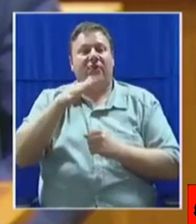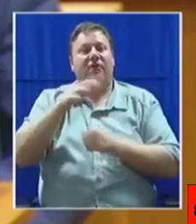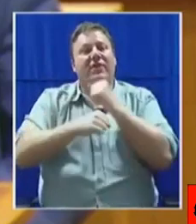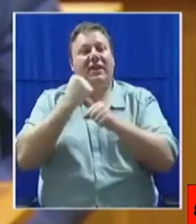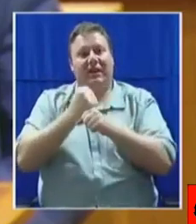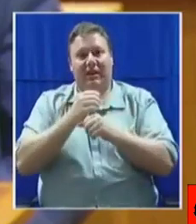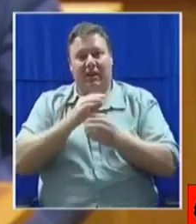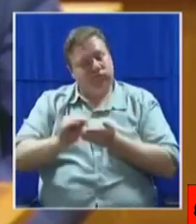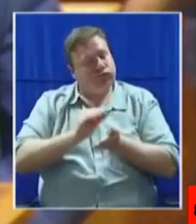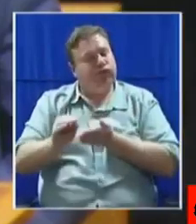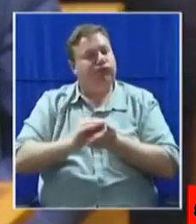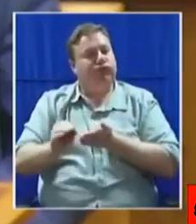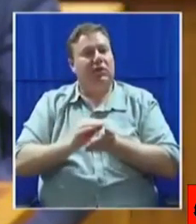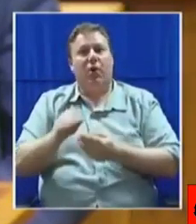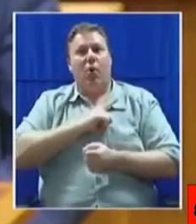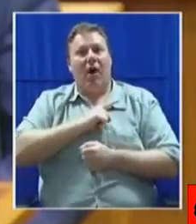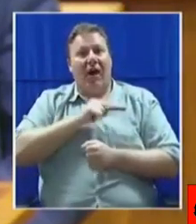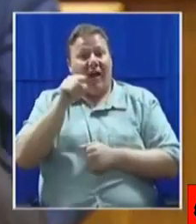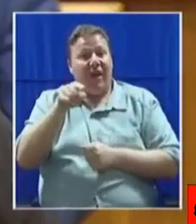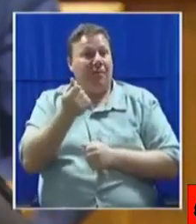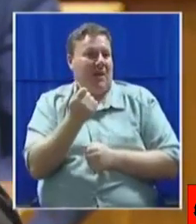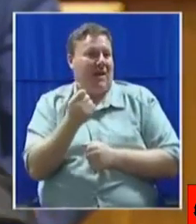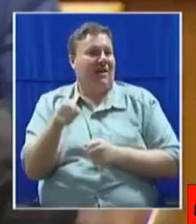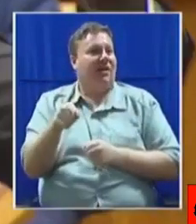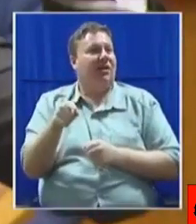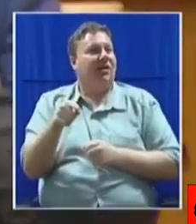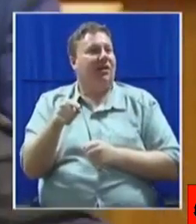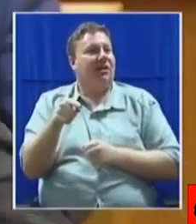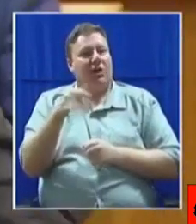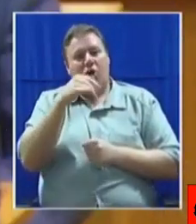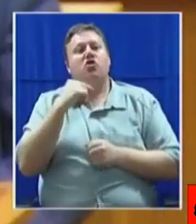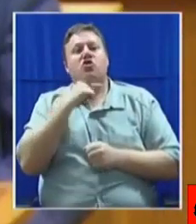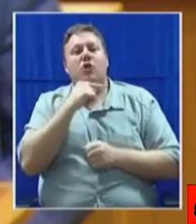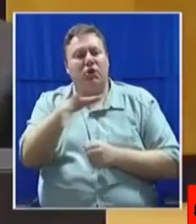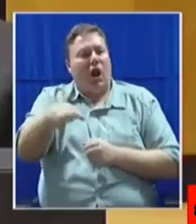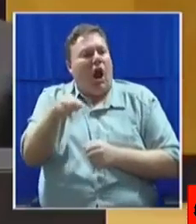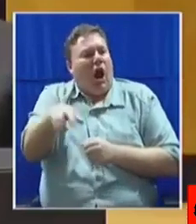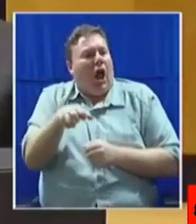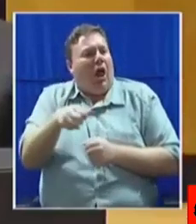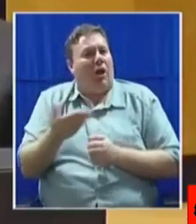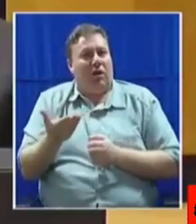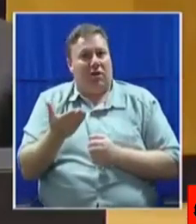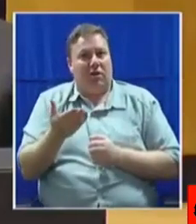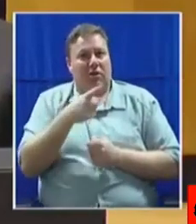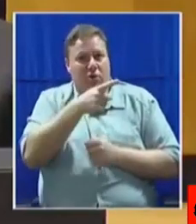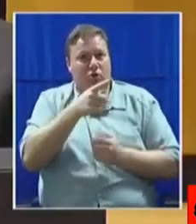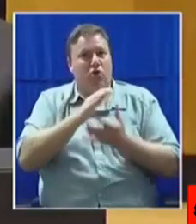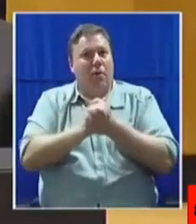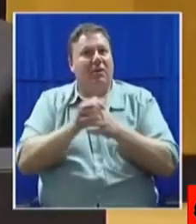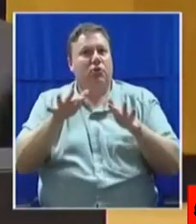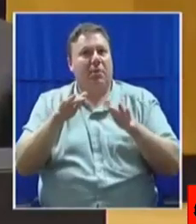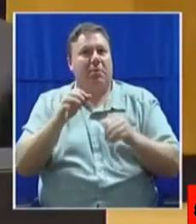as those monies were, in fact, derived from proceeds of corruption? Will you commit to the people of this country?